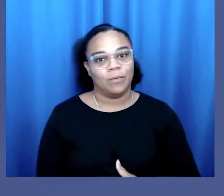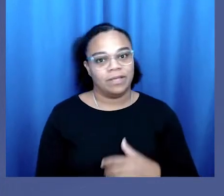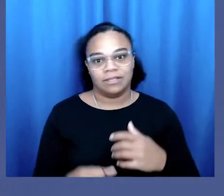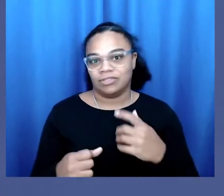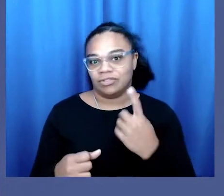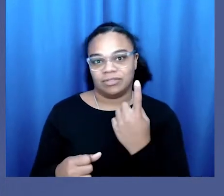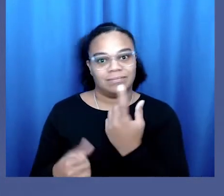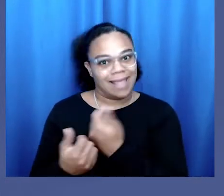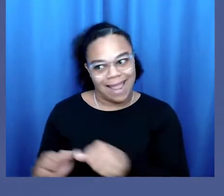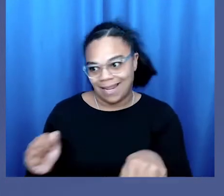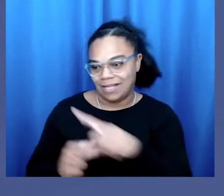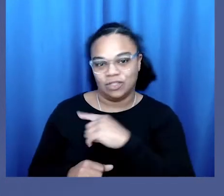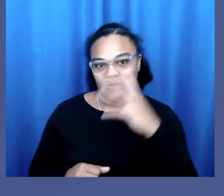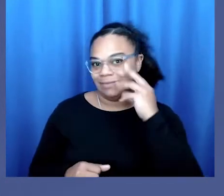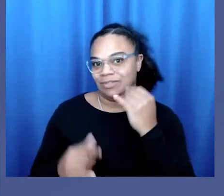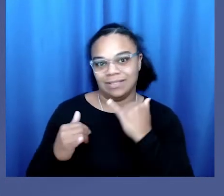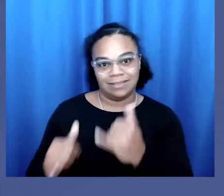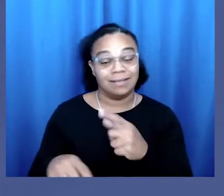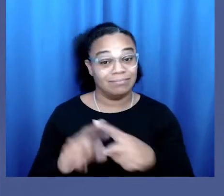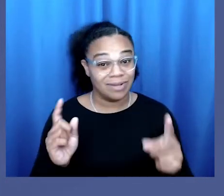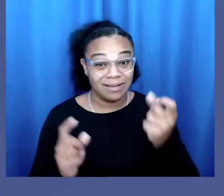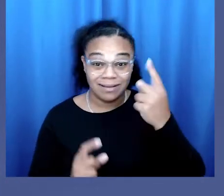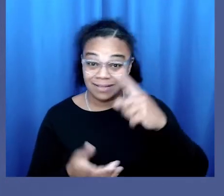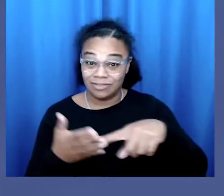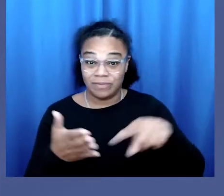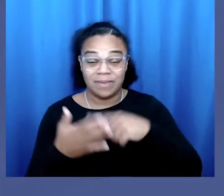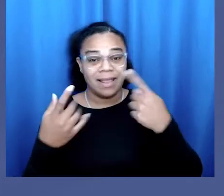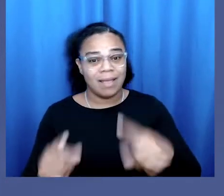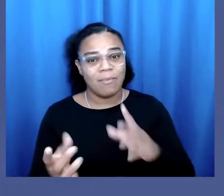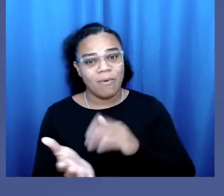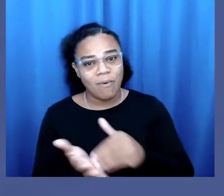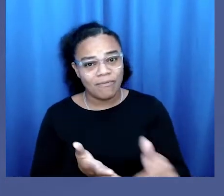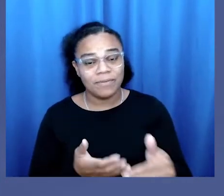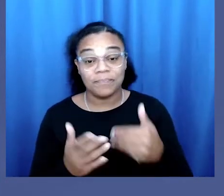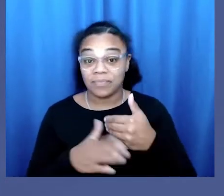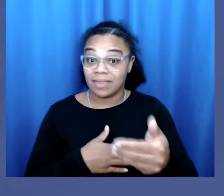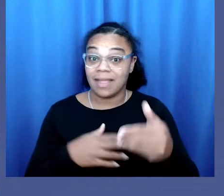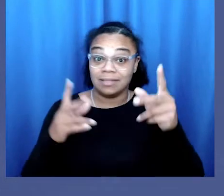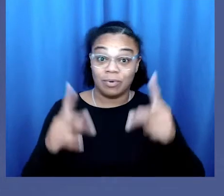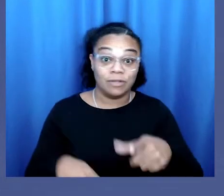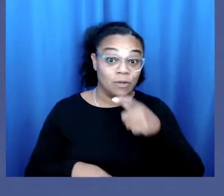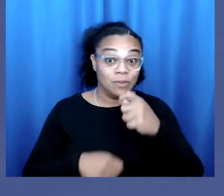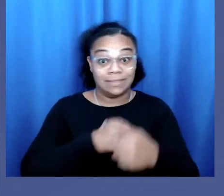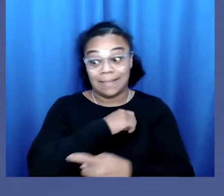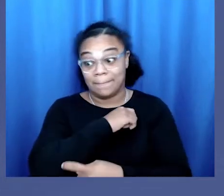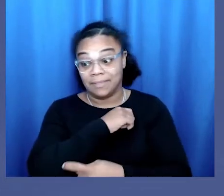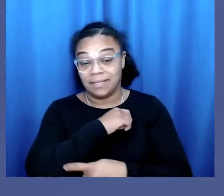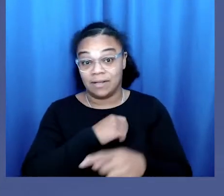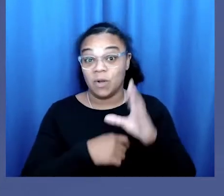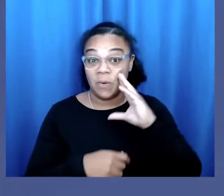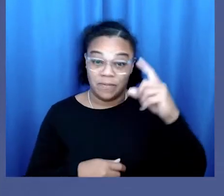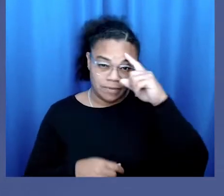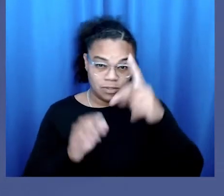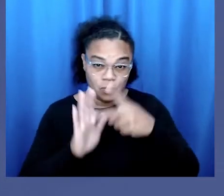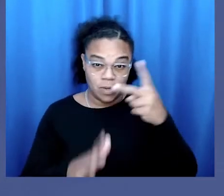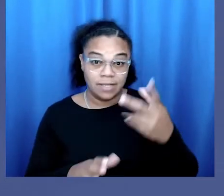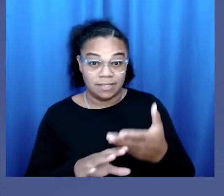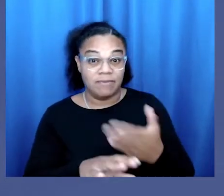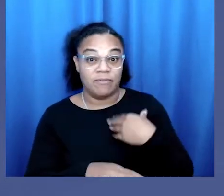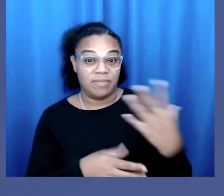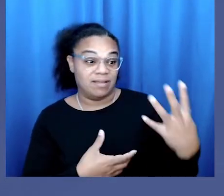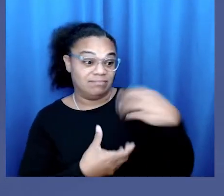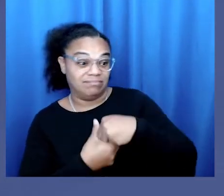anyone, yet this discrimination happens all the time. The next person who is tempted will think twice before meddling in my life.